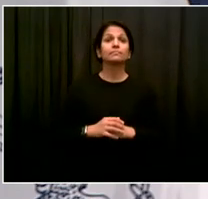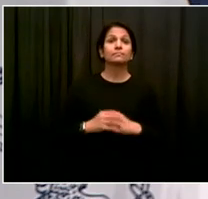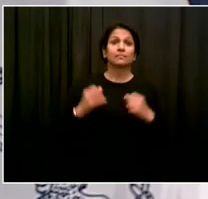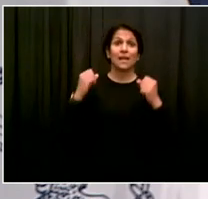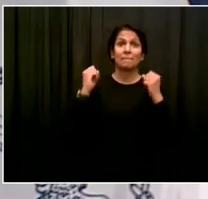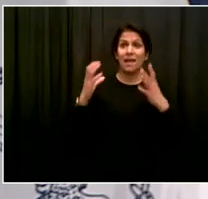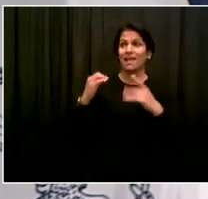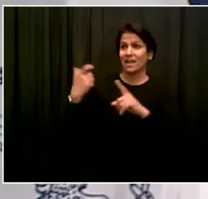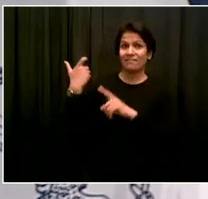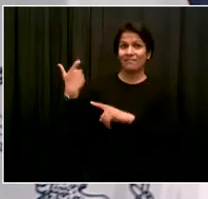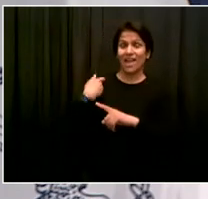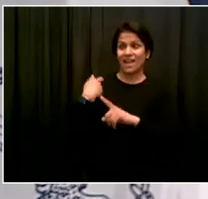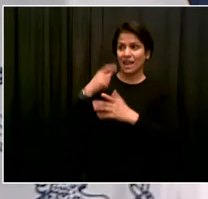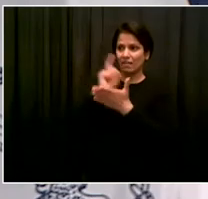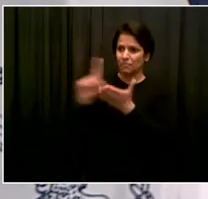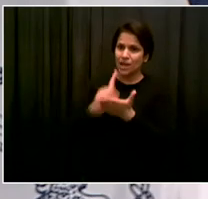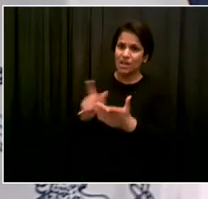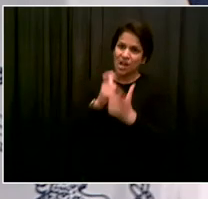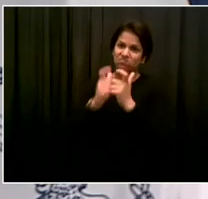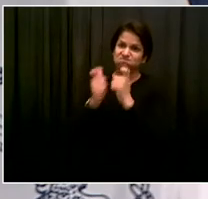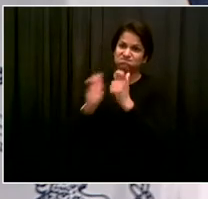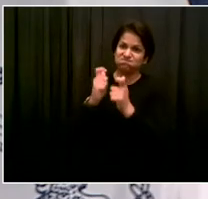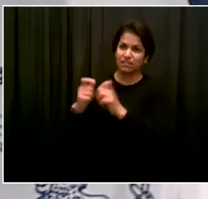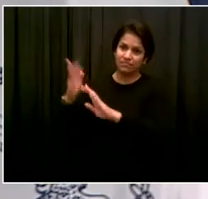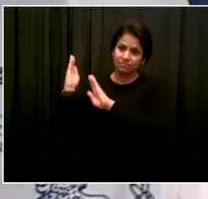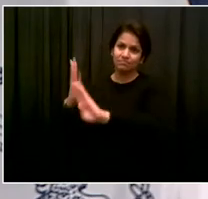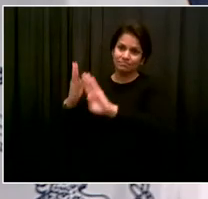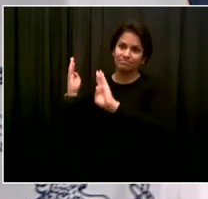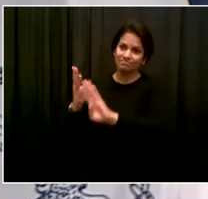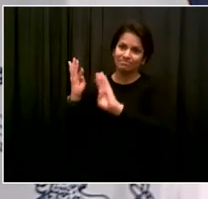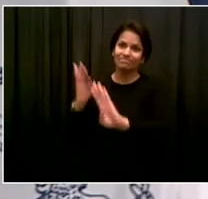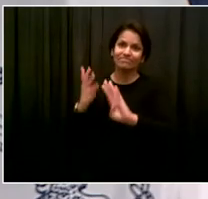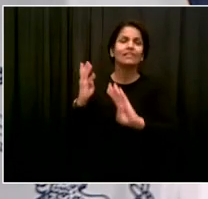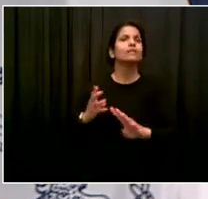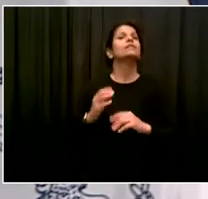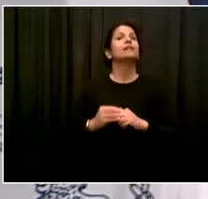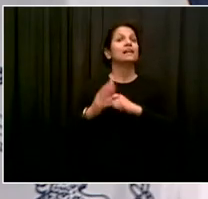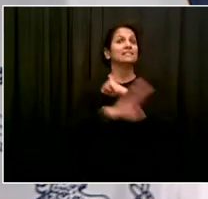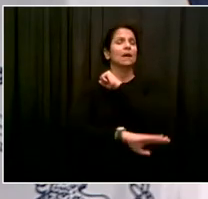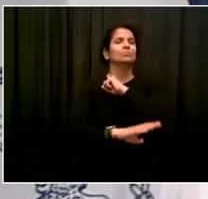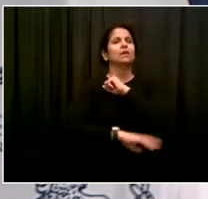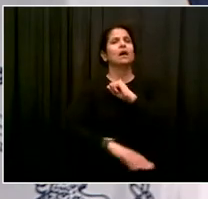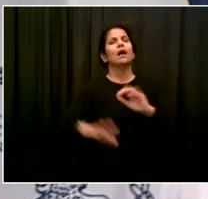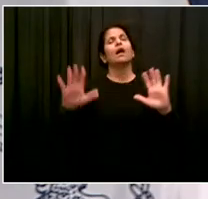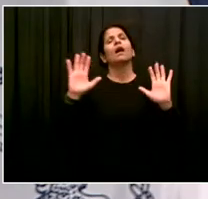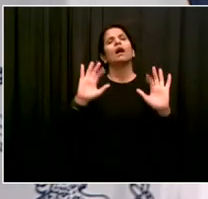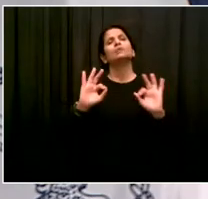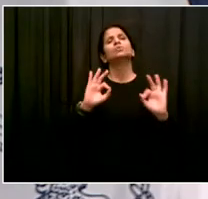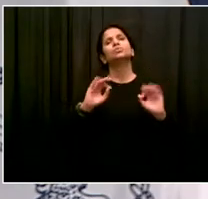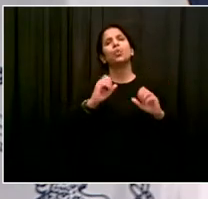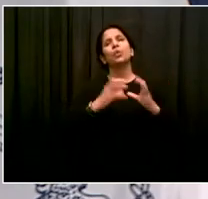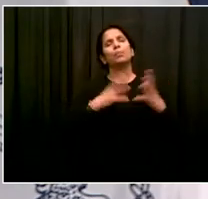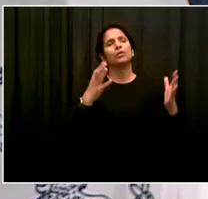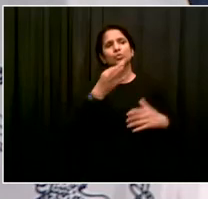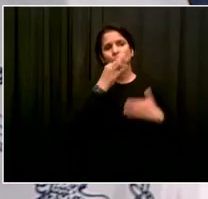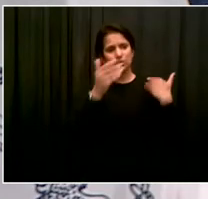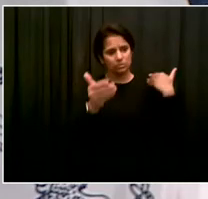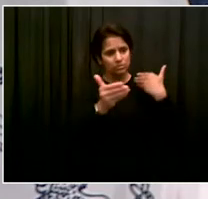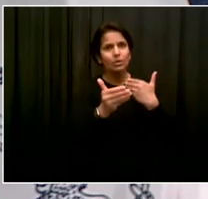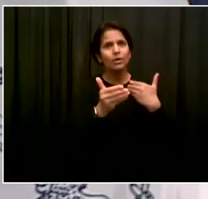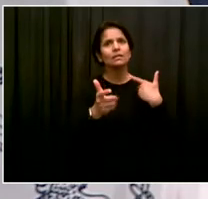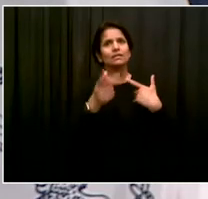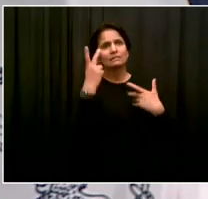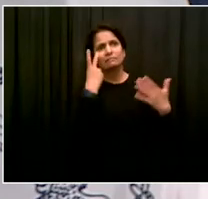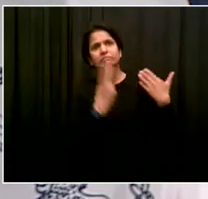It is too early to be able to tell you everything about September. But I can tell you this much. We want every child